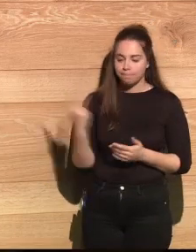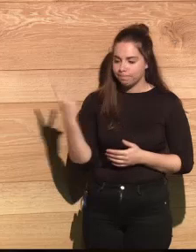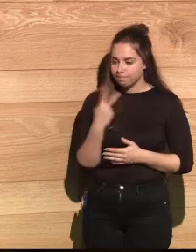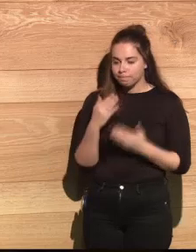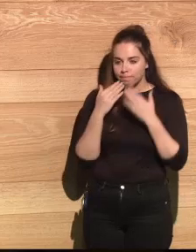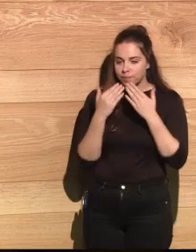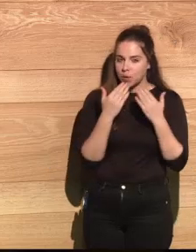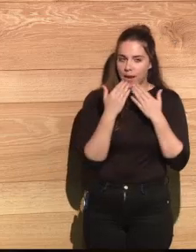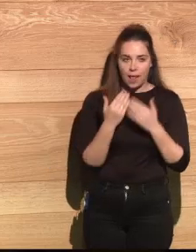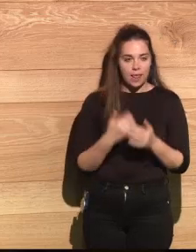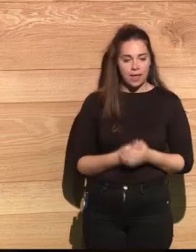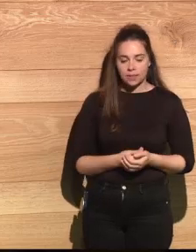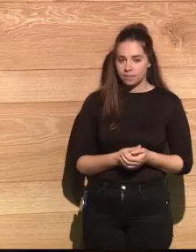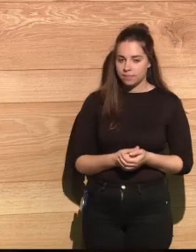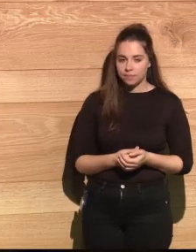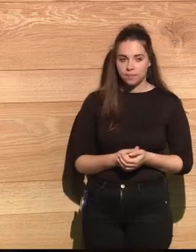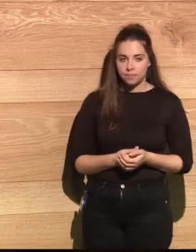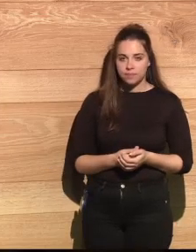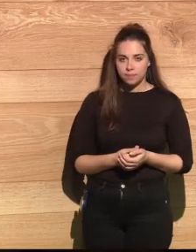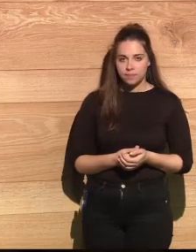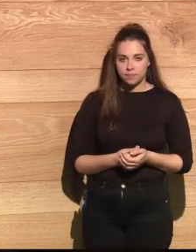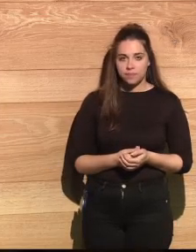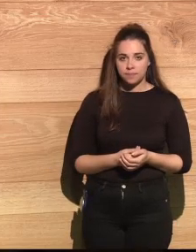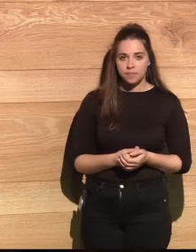Thank you, Setsuko. Thank you, Carlos.